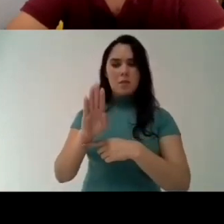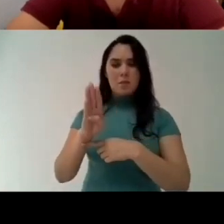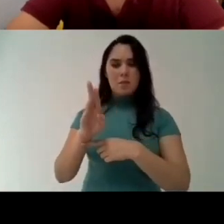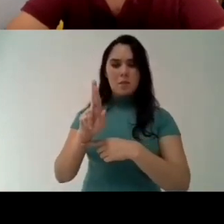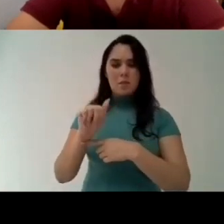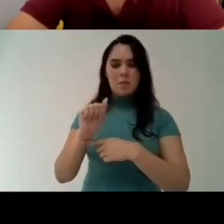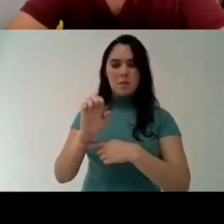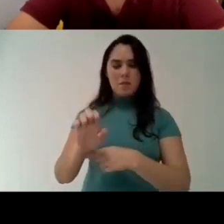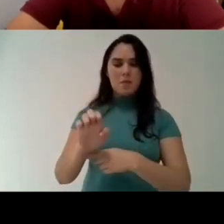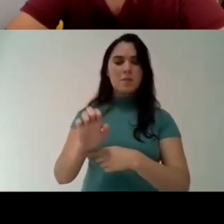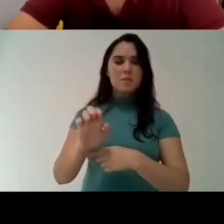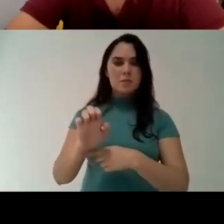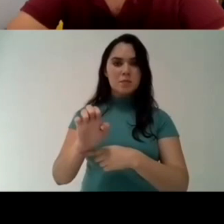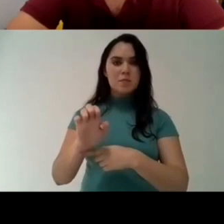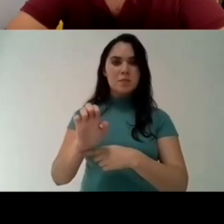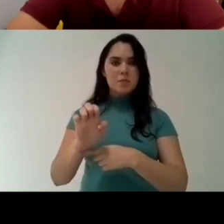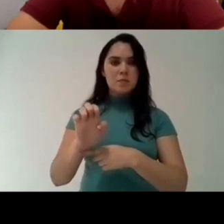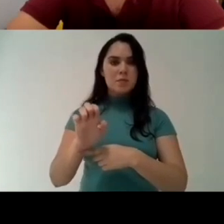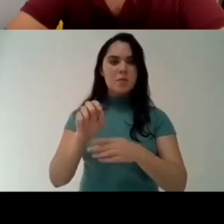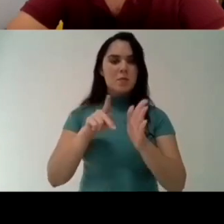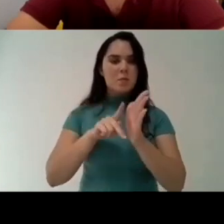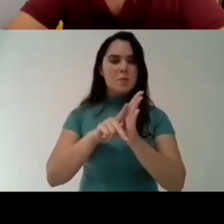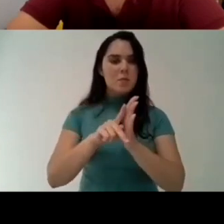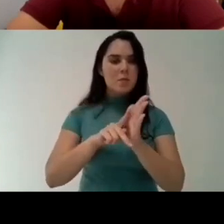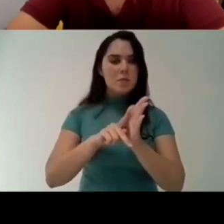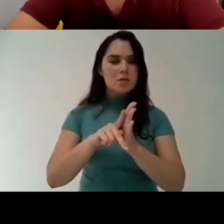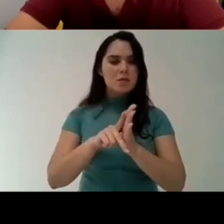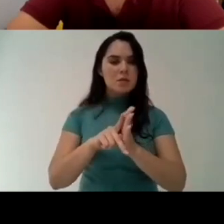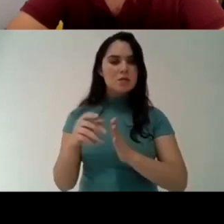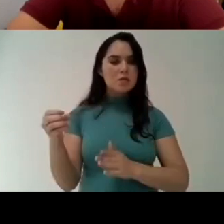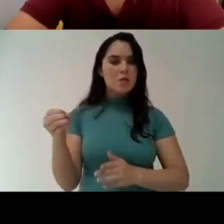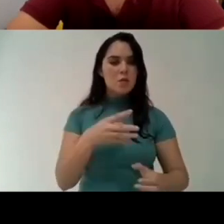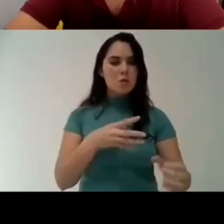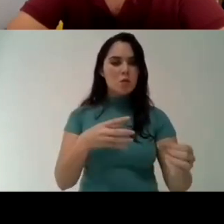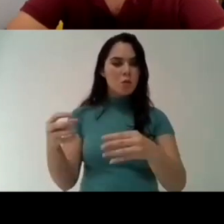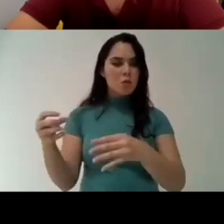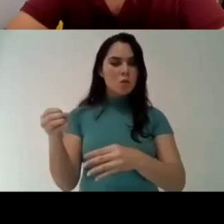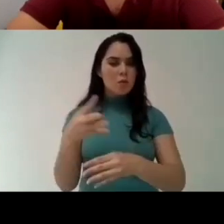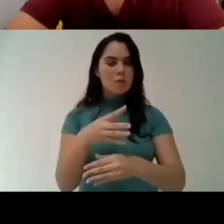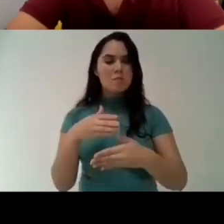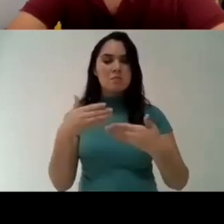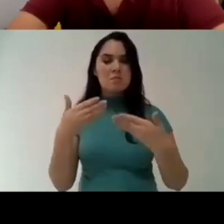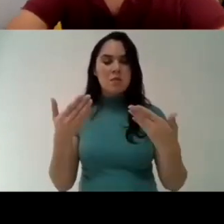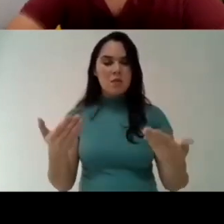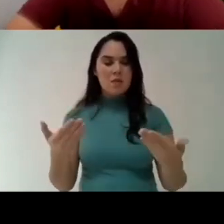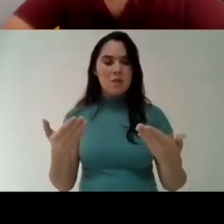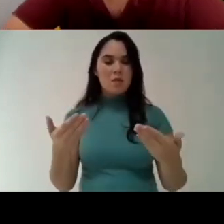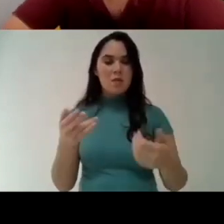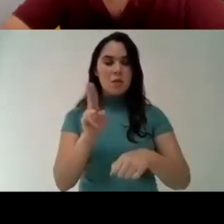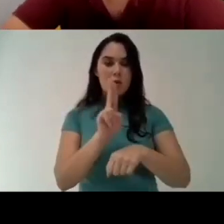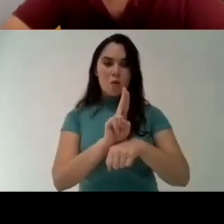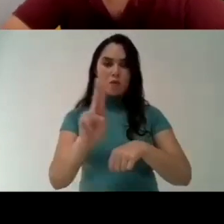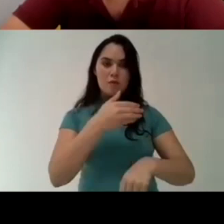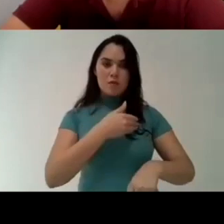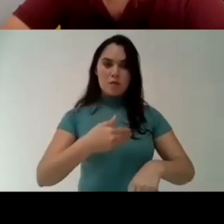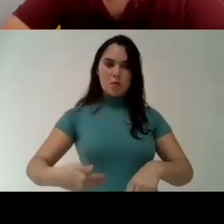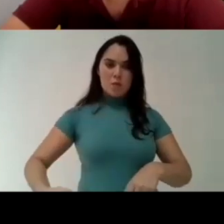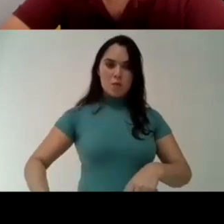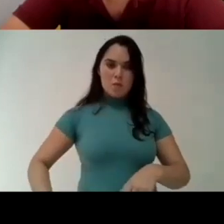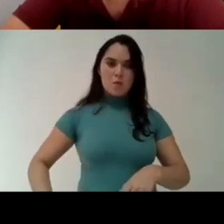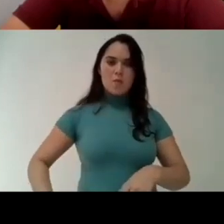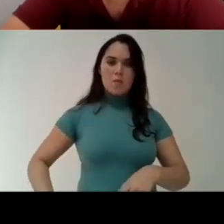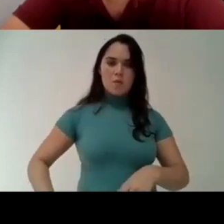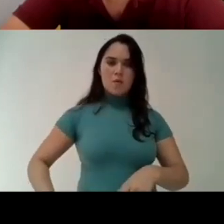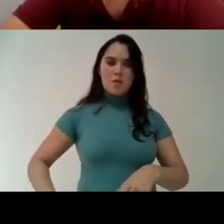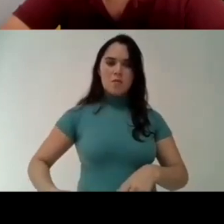Petrobras and Embrapa and they are together leading the research and innovation